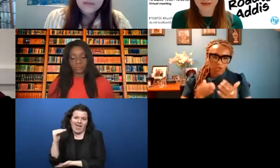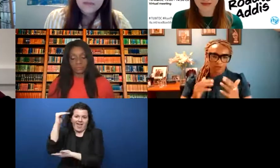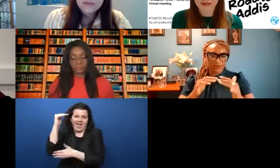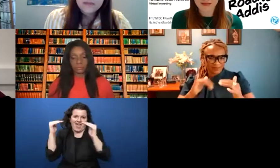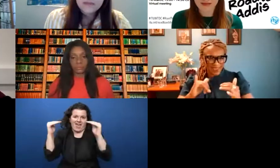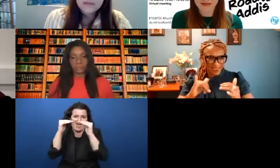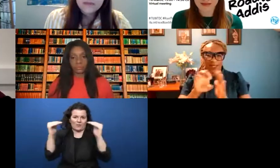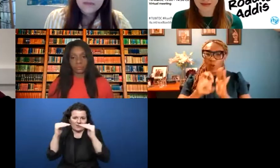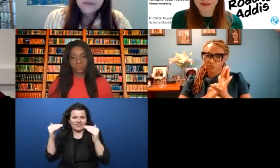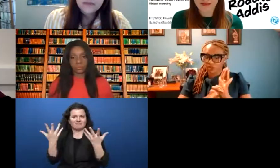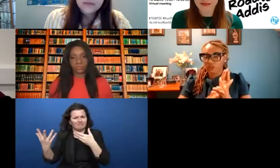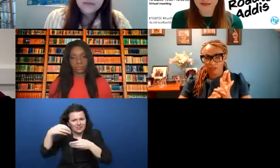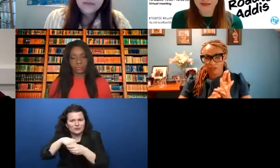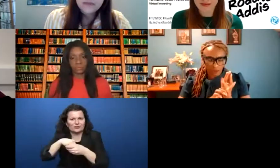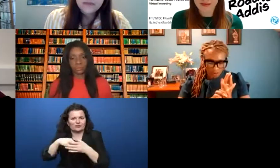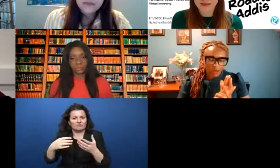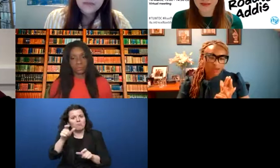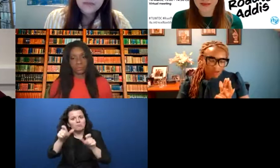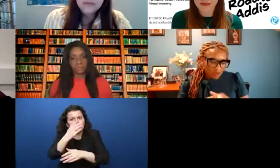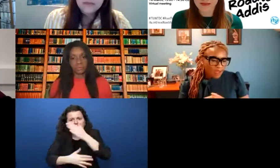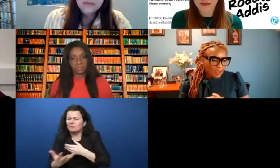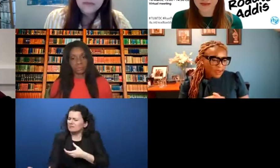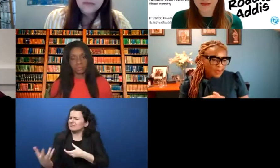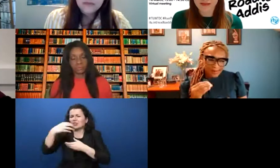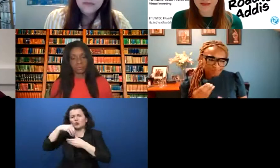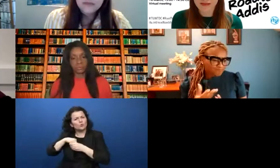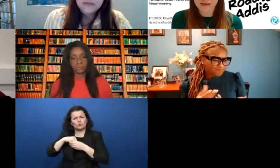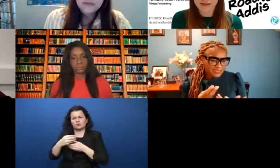include people with disabilities as part of the equation.